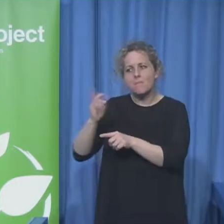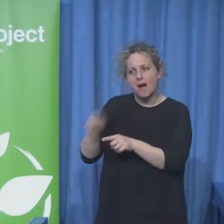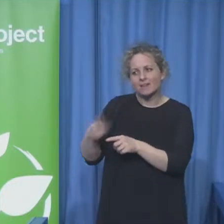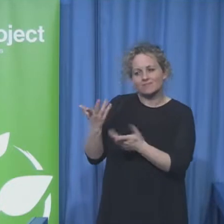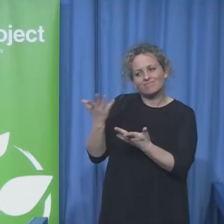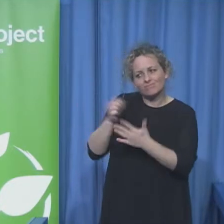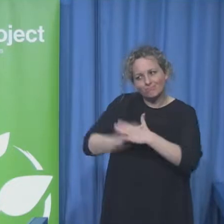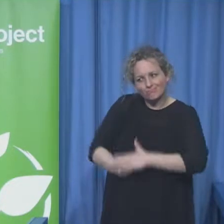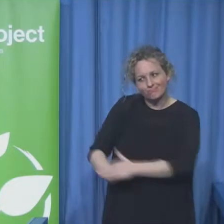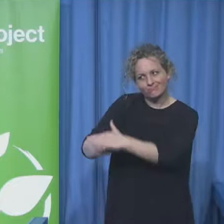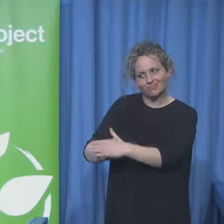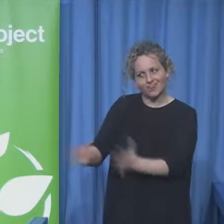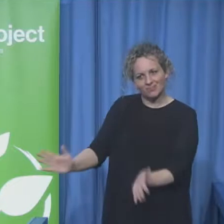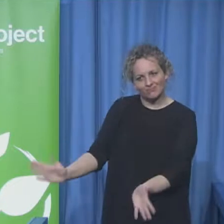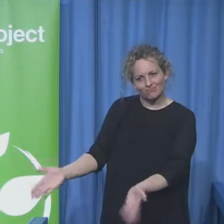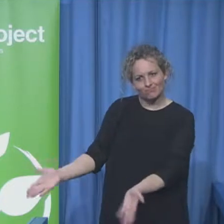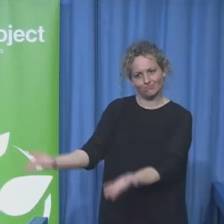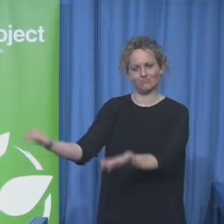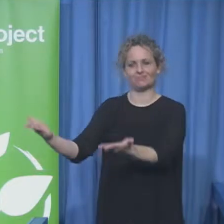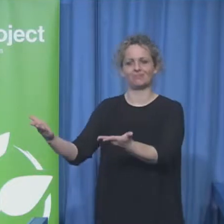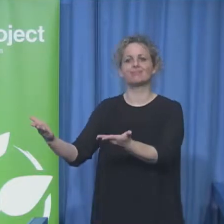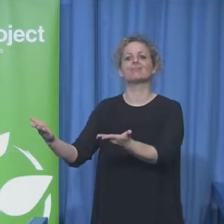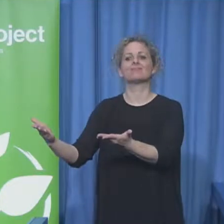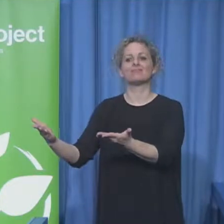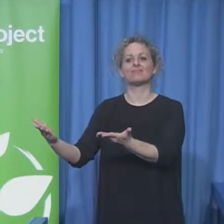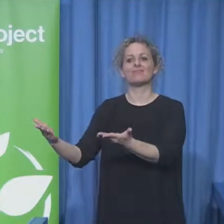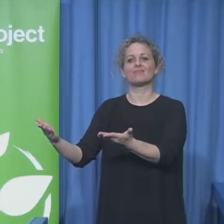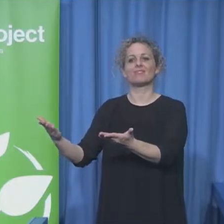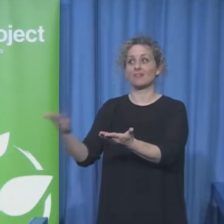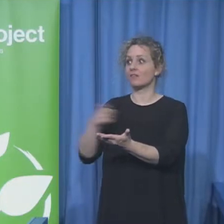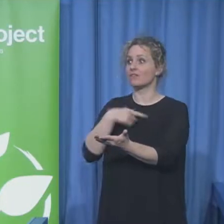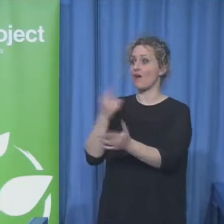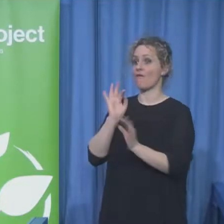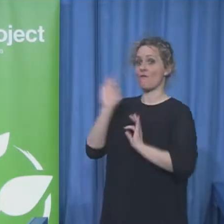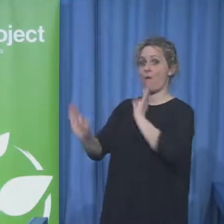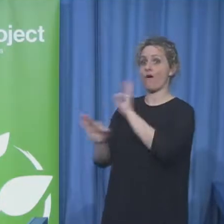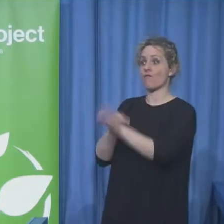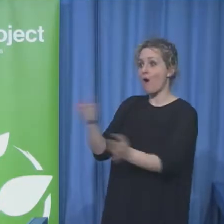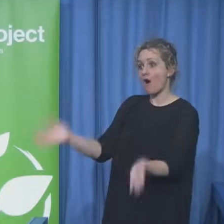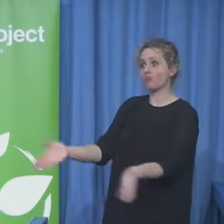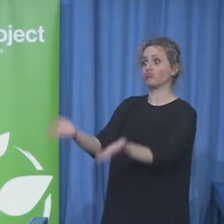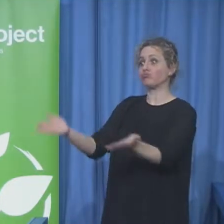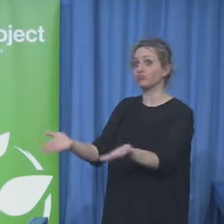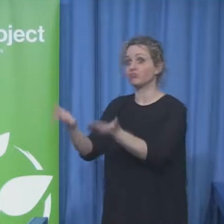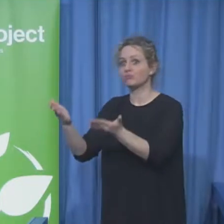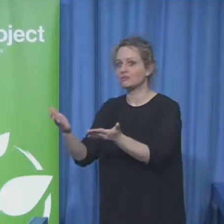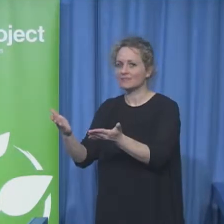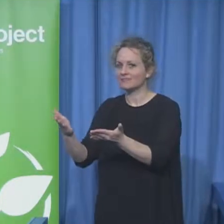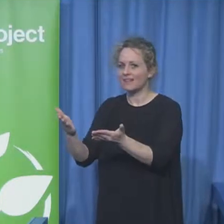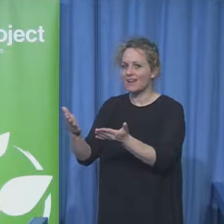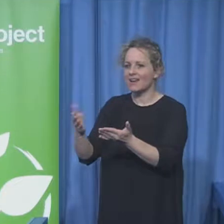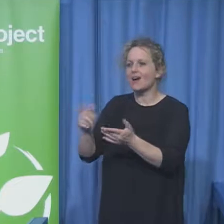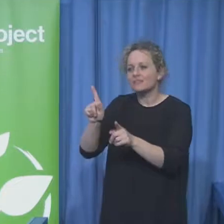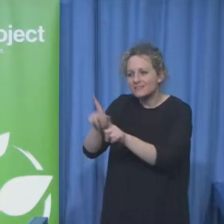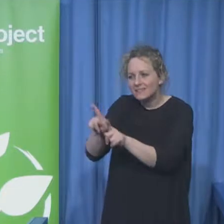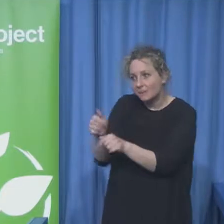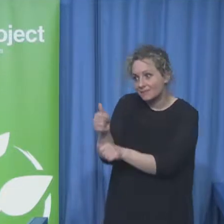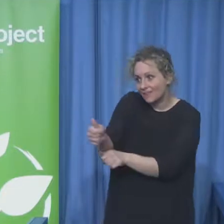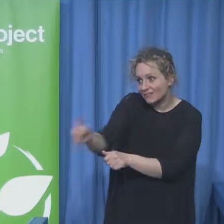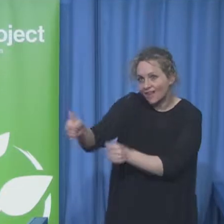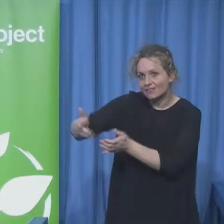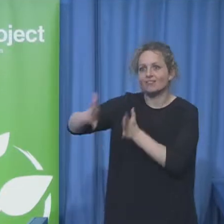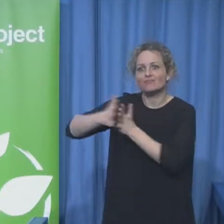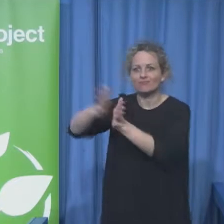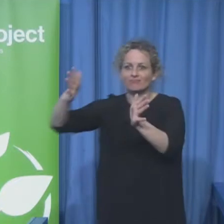represented by neurotypical and non-disabled people and this needs to change we need more stories by neurodivergent people